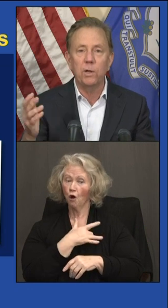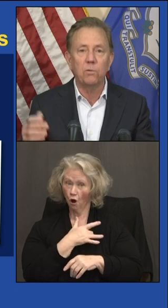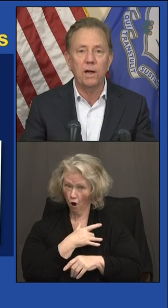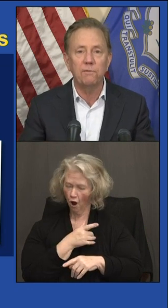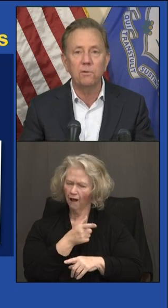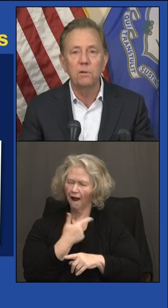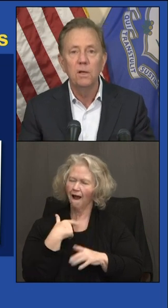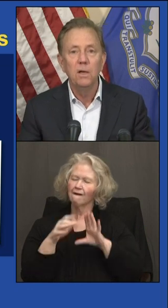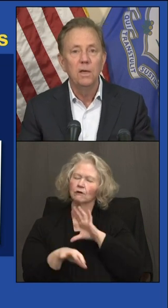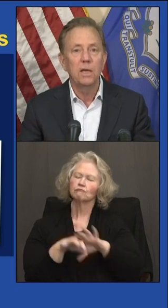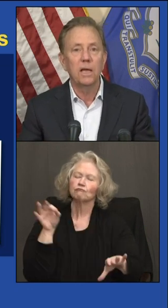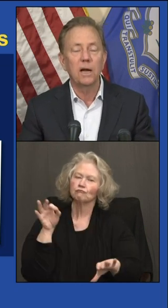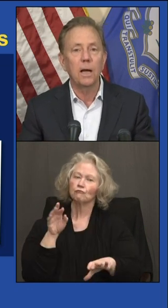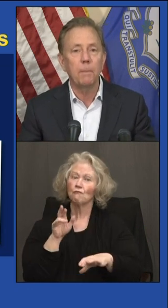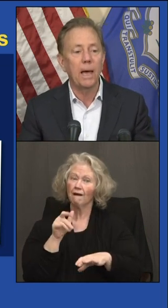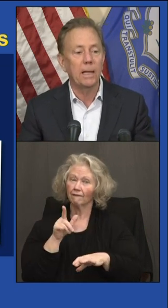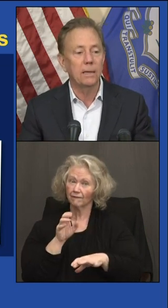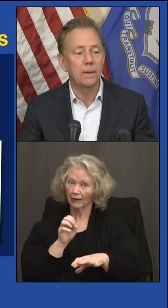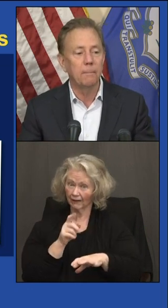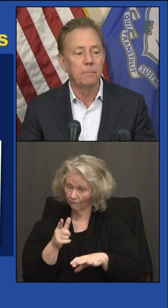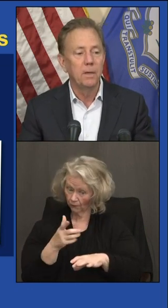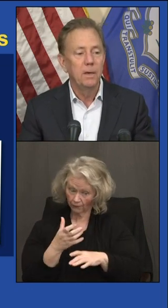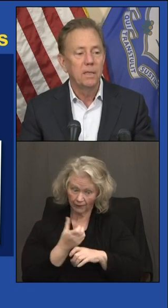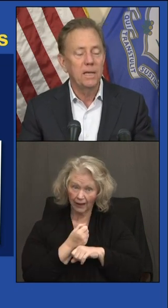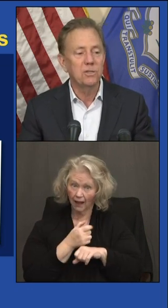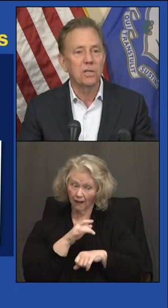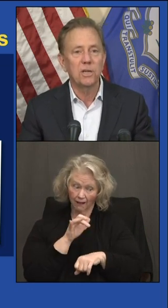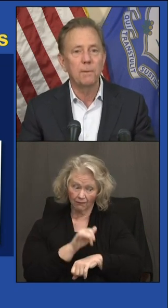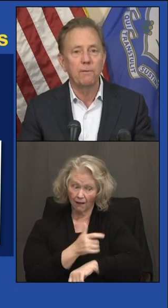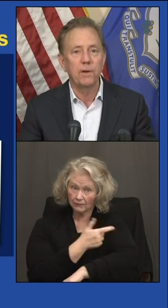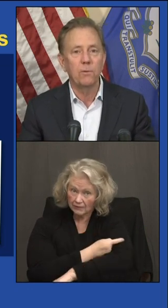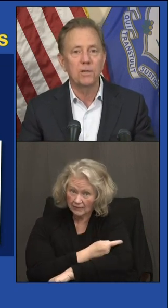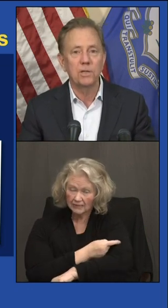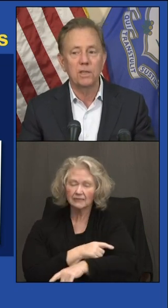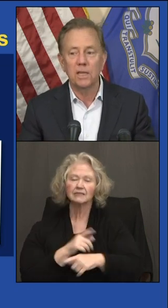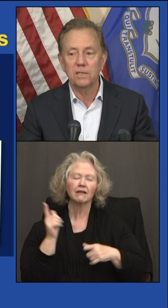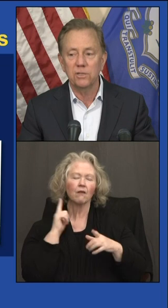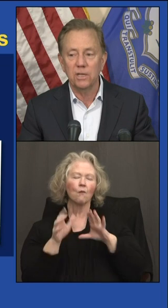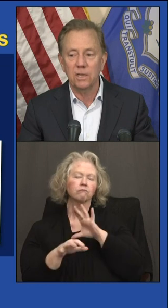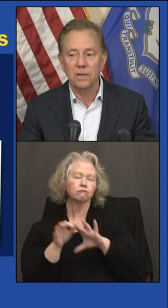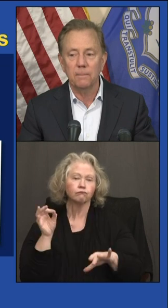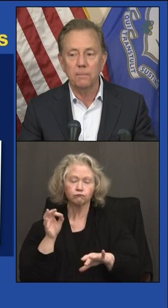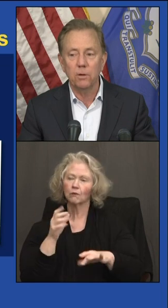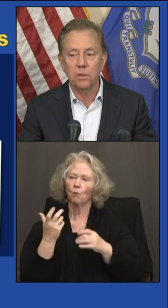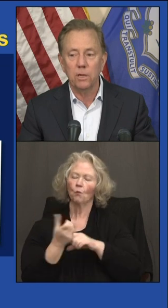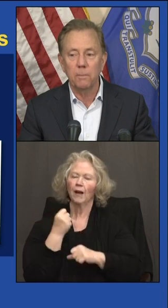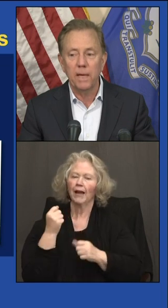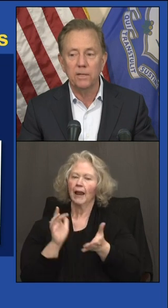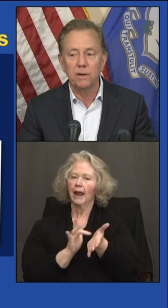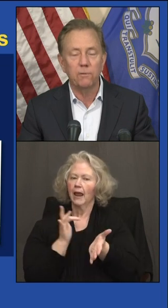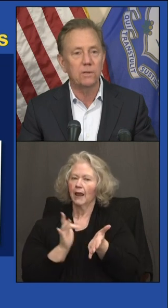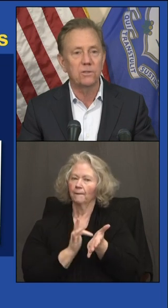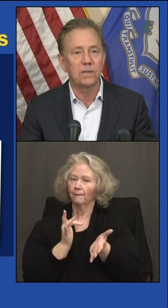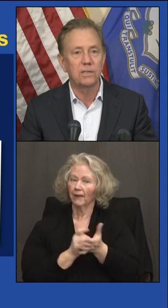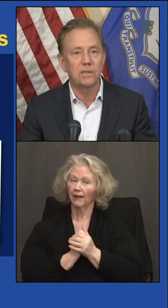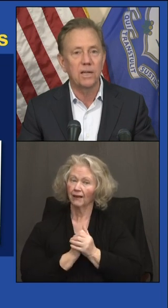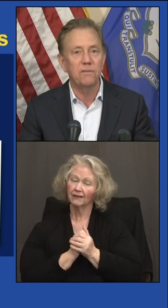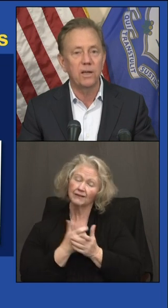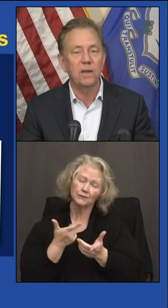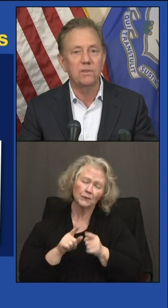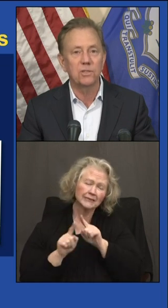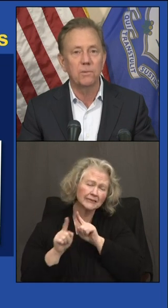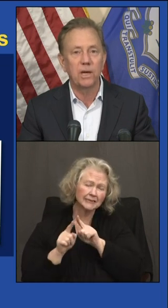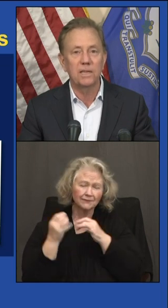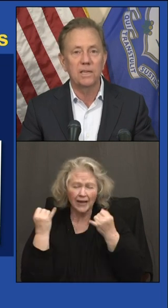raffle, you win the raffle, you get an iPad. These are the type of interesting things that are going to make a difference, and